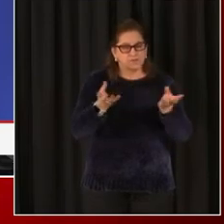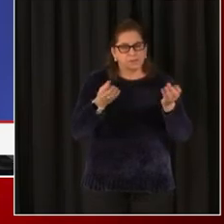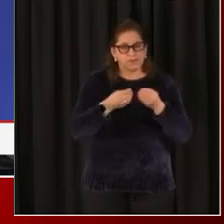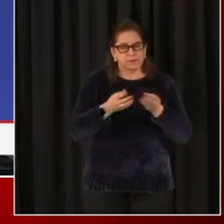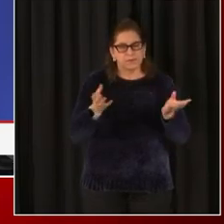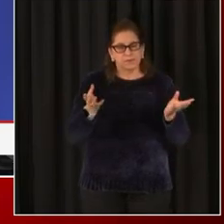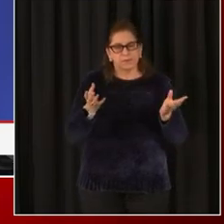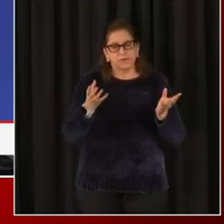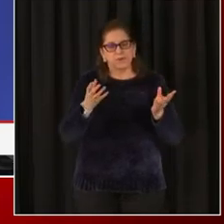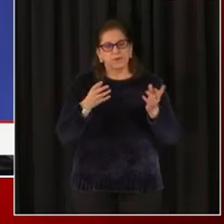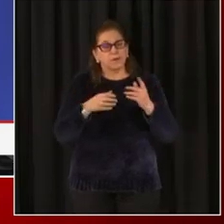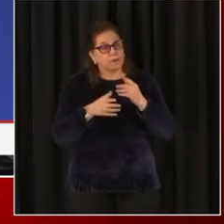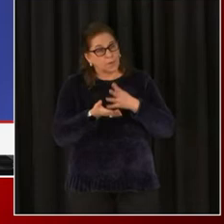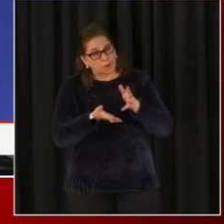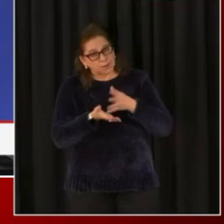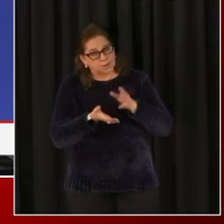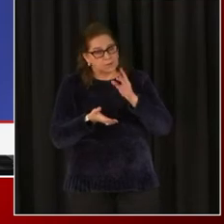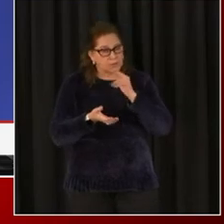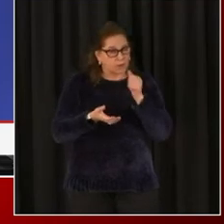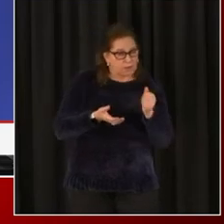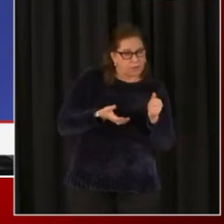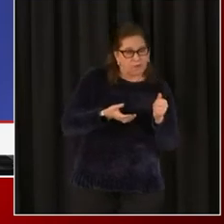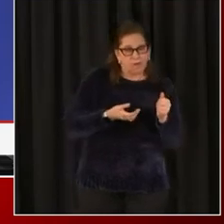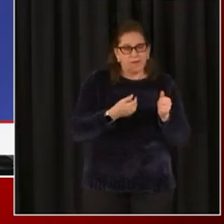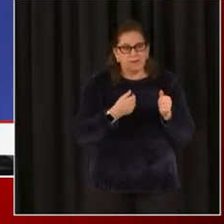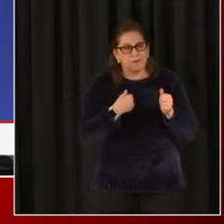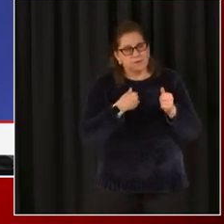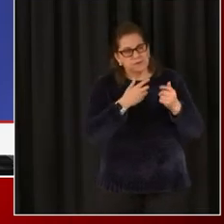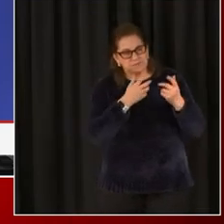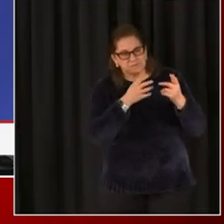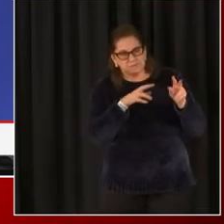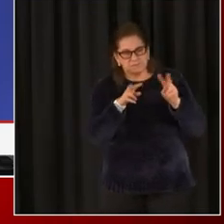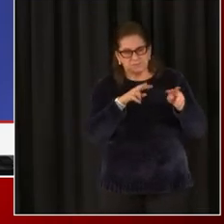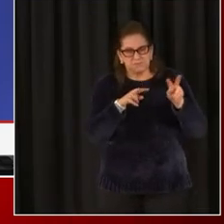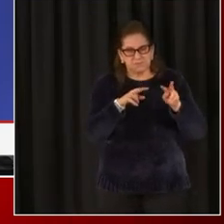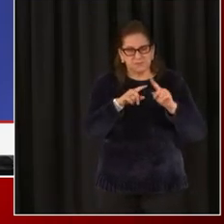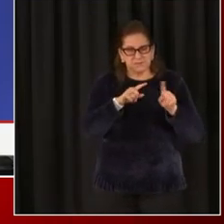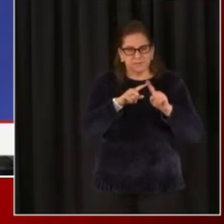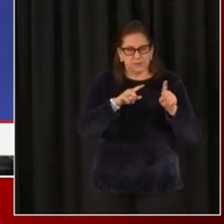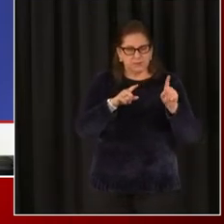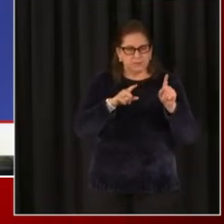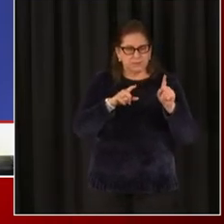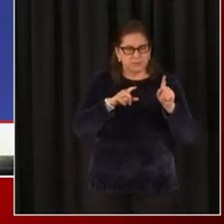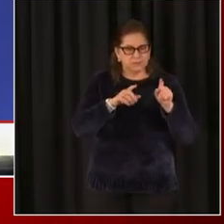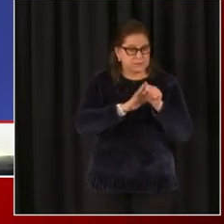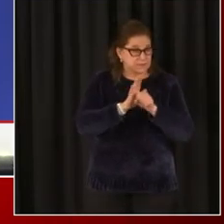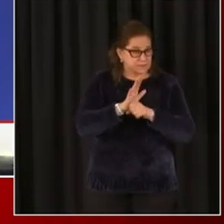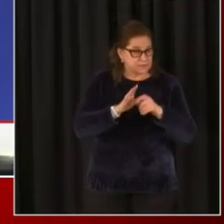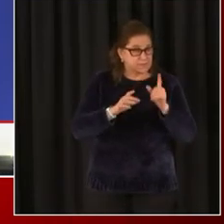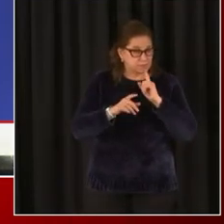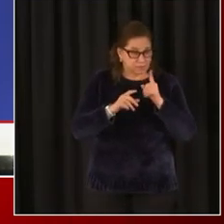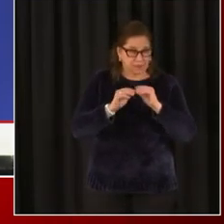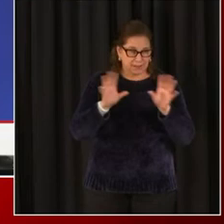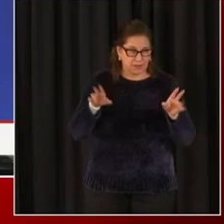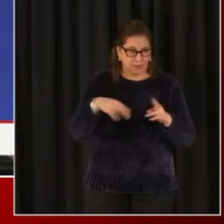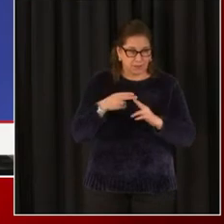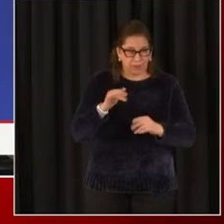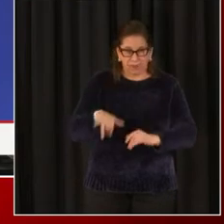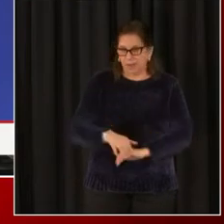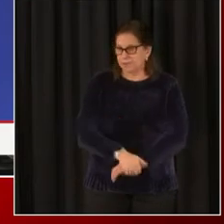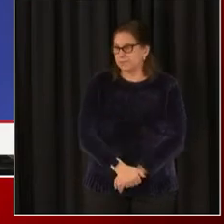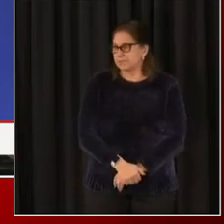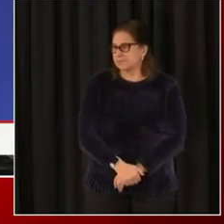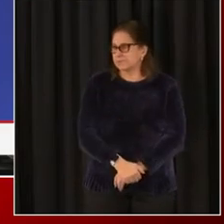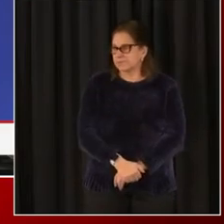we make this data more publicly available, we can contextualize it appropriately so that the reasons for wastage can be very clear as well.